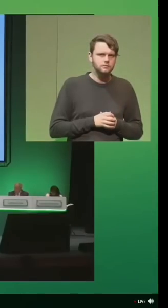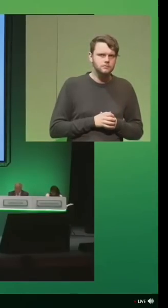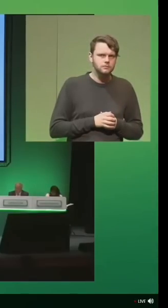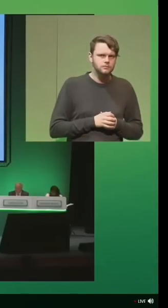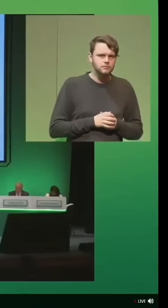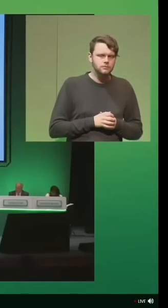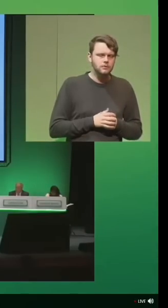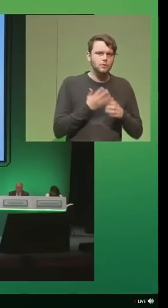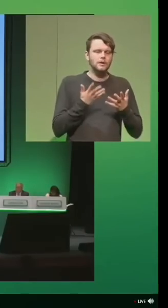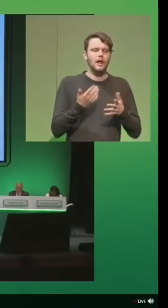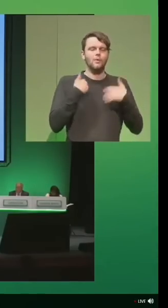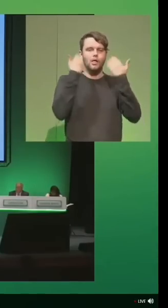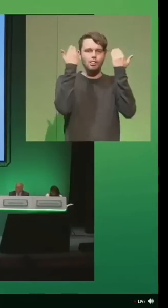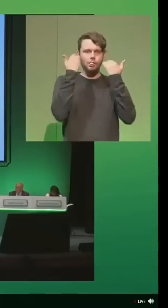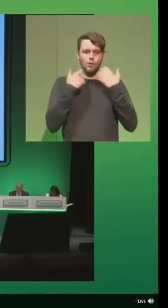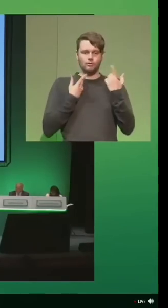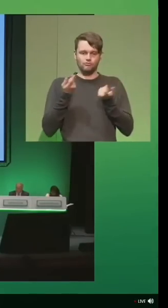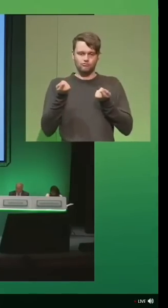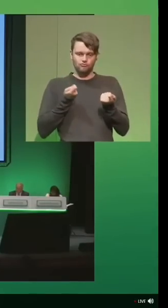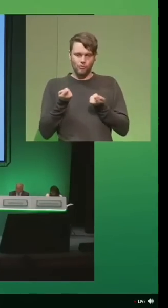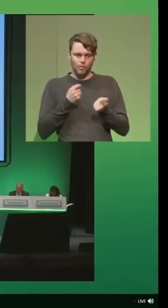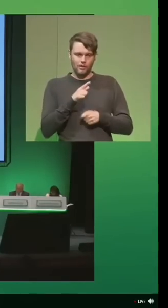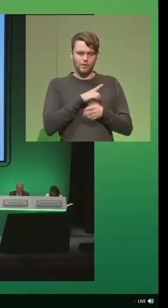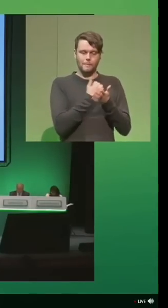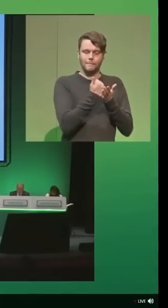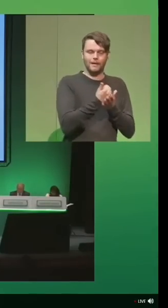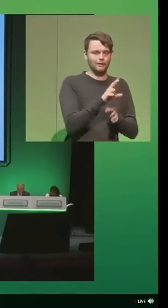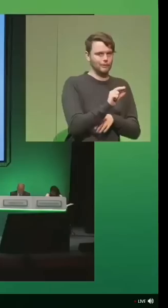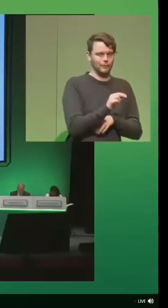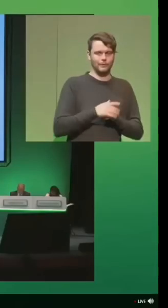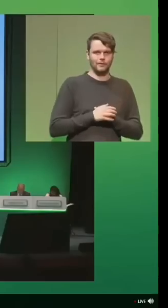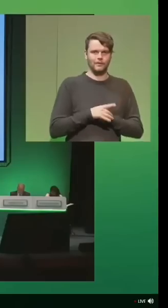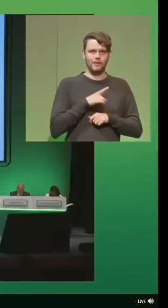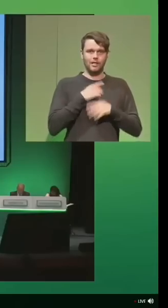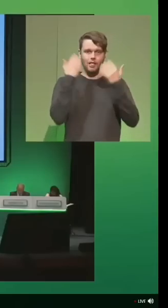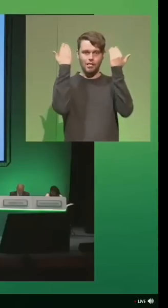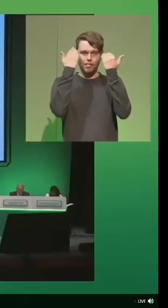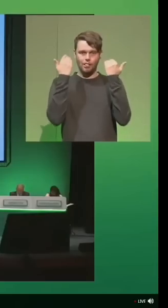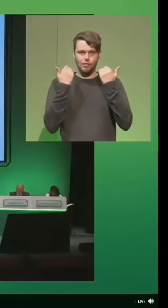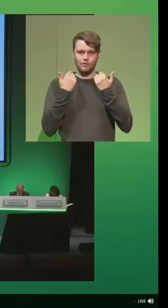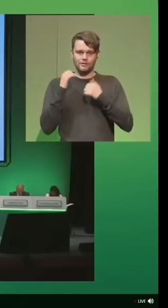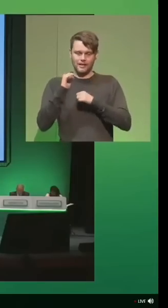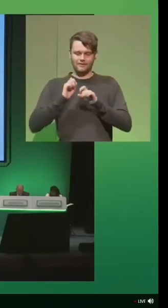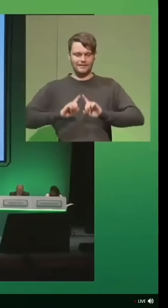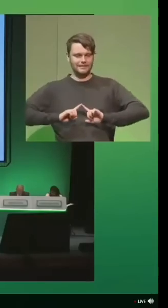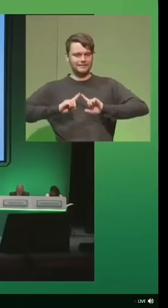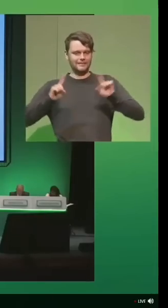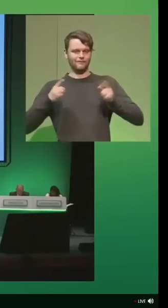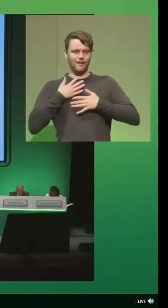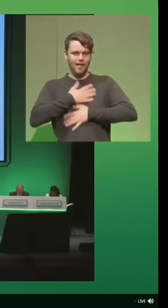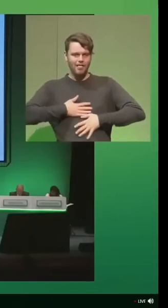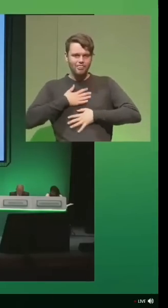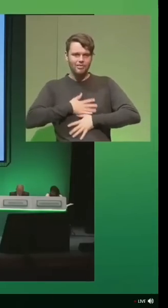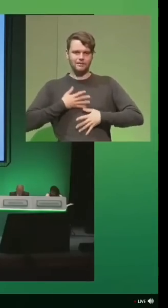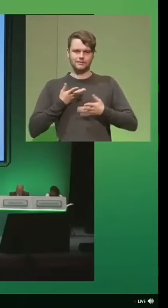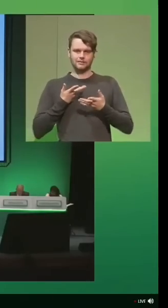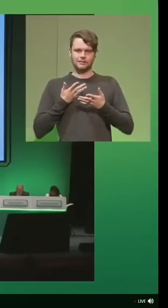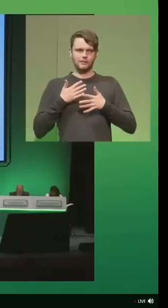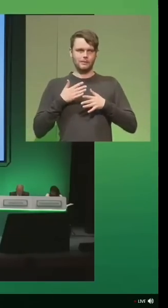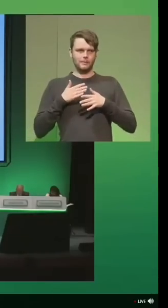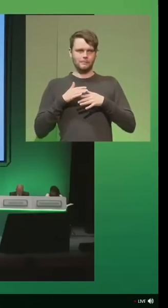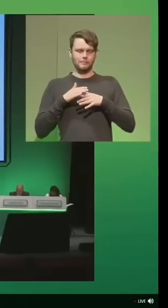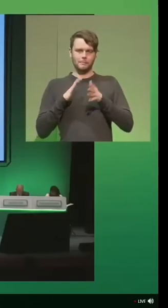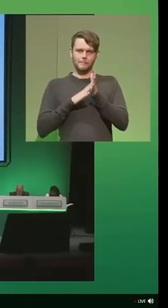lawyers and not bankers, and this is my problem. Lawyers have very different ethics, morals and standards